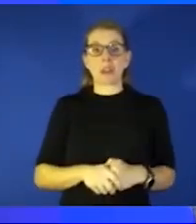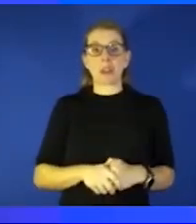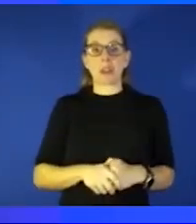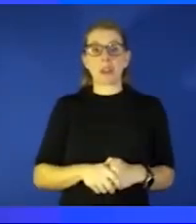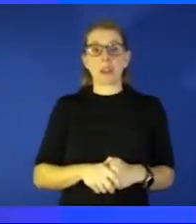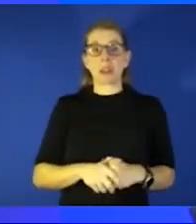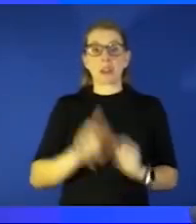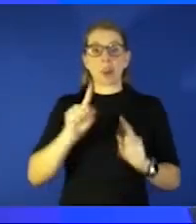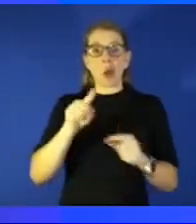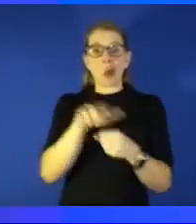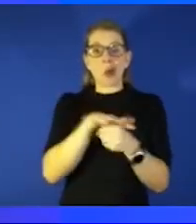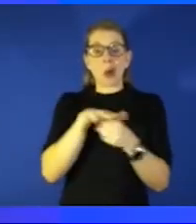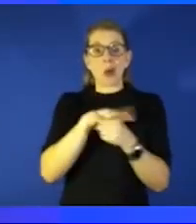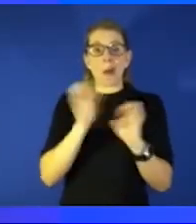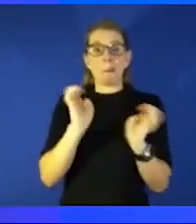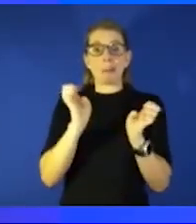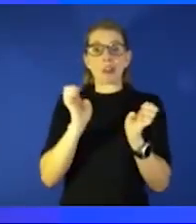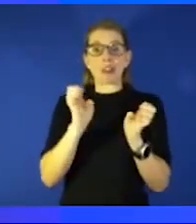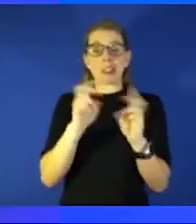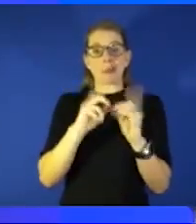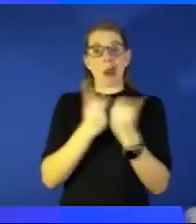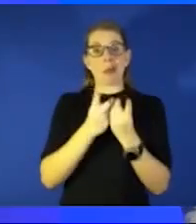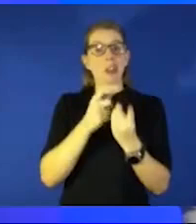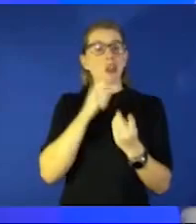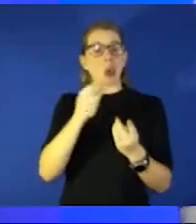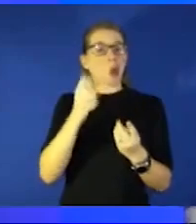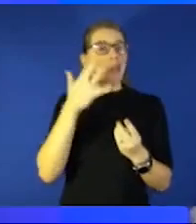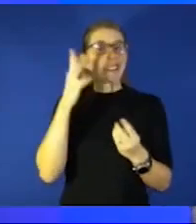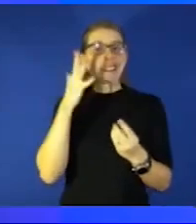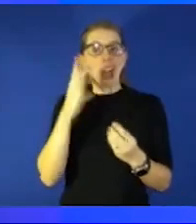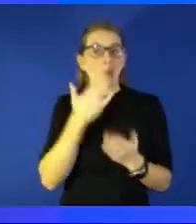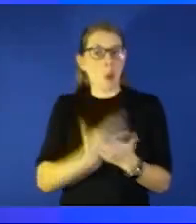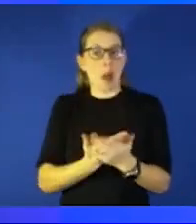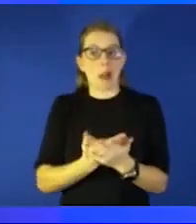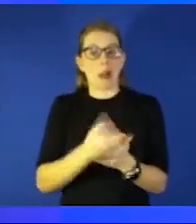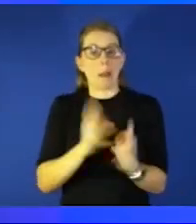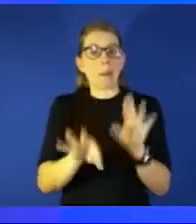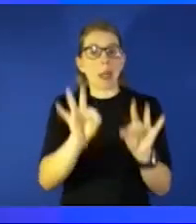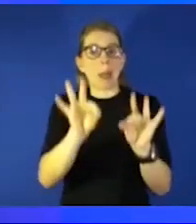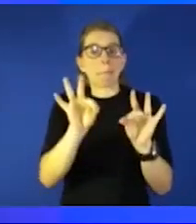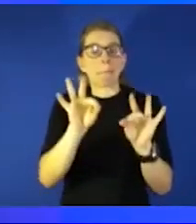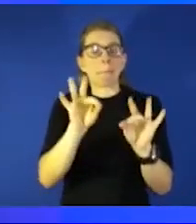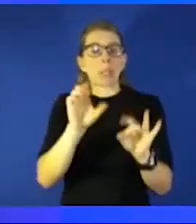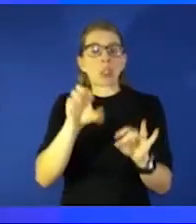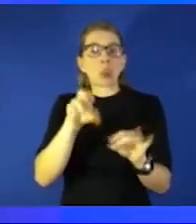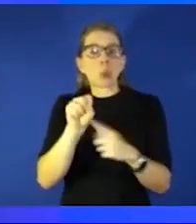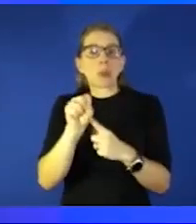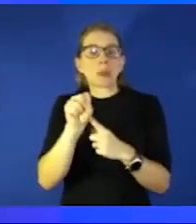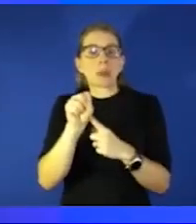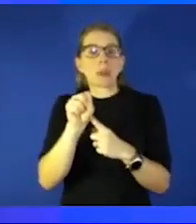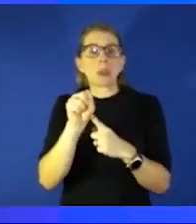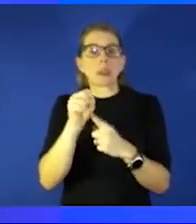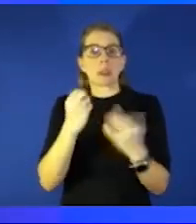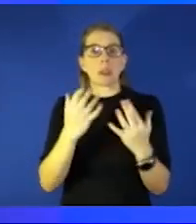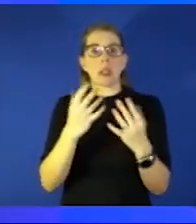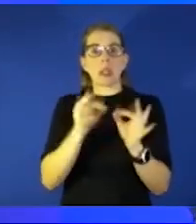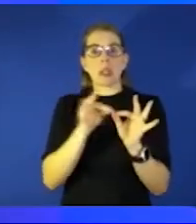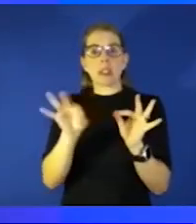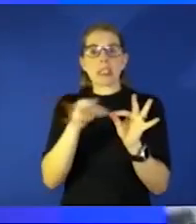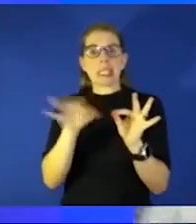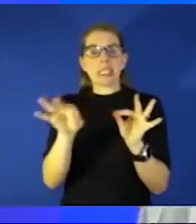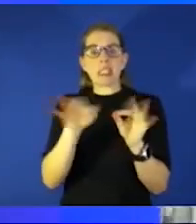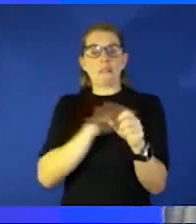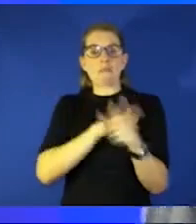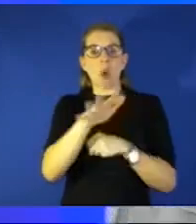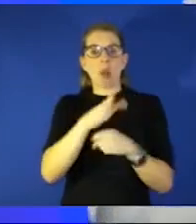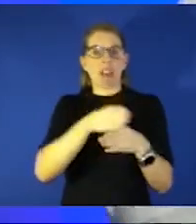you don't sound well you start picking up on cues where yesterday they were able to complete complete sentences now they're not and we are